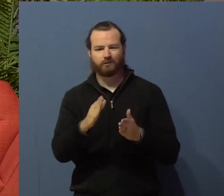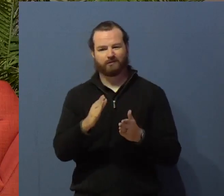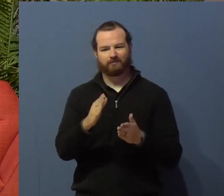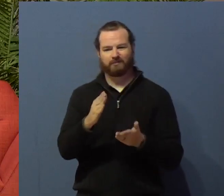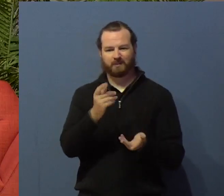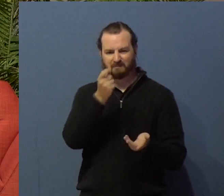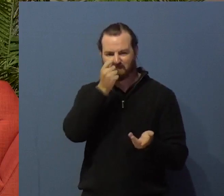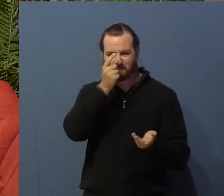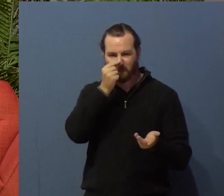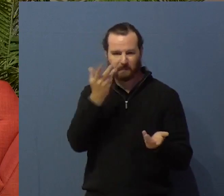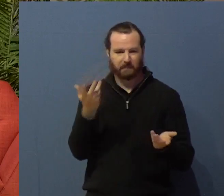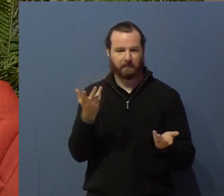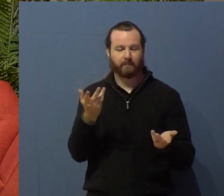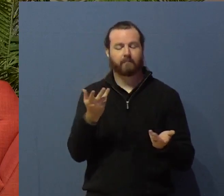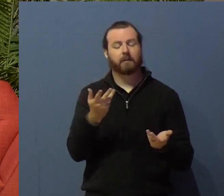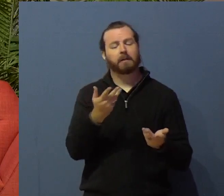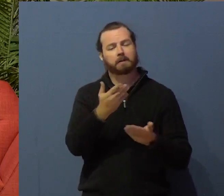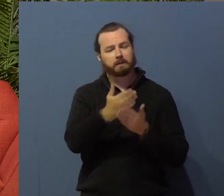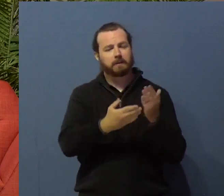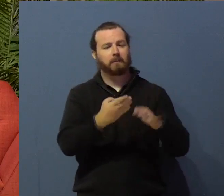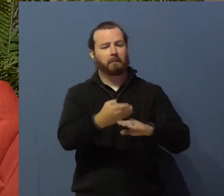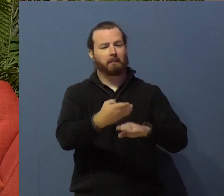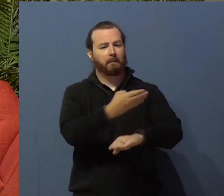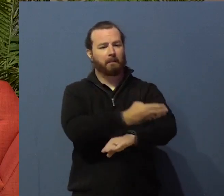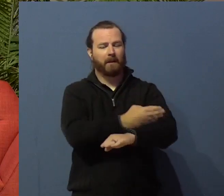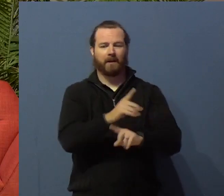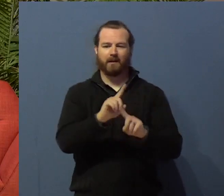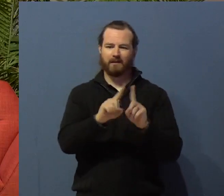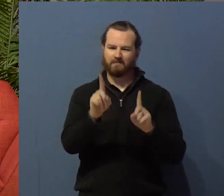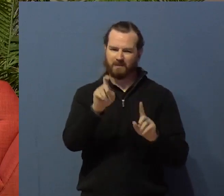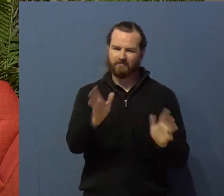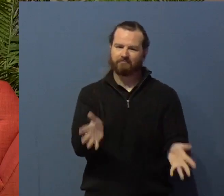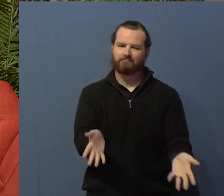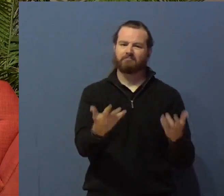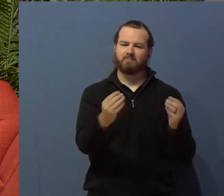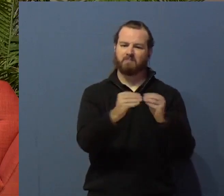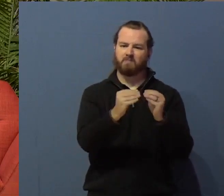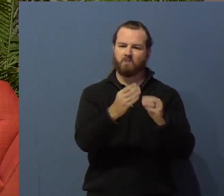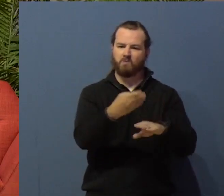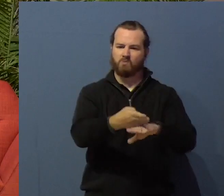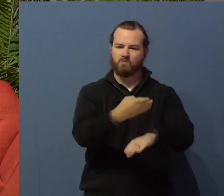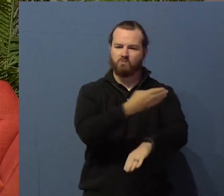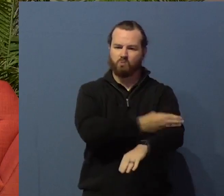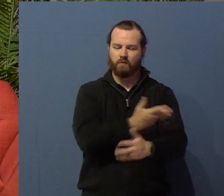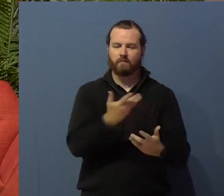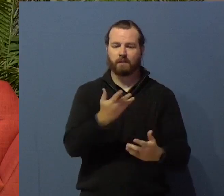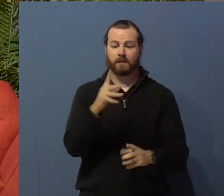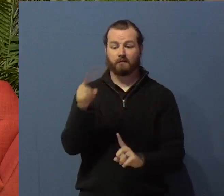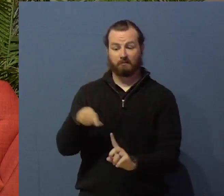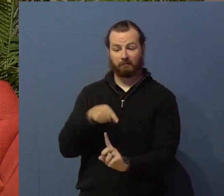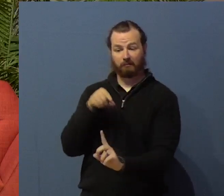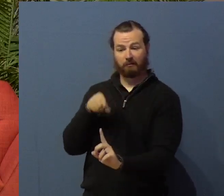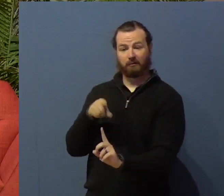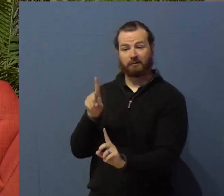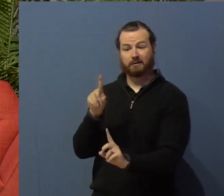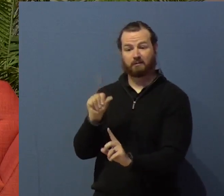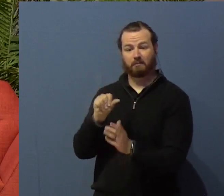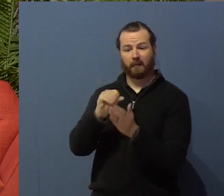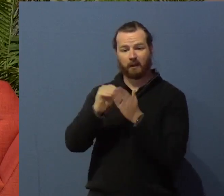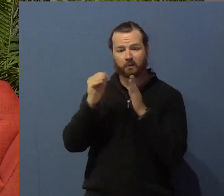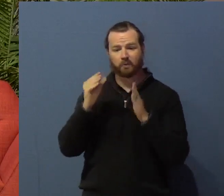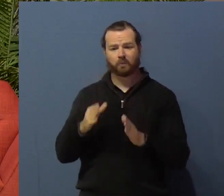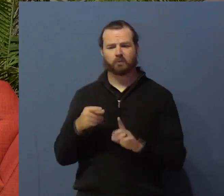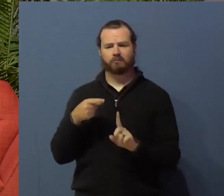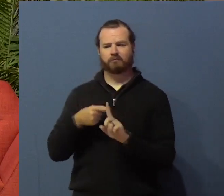It's getting better, but it still needs a long way to go. So where does that leave the student with disabilities? When you have a campus